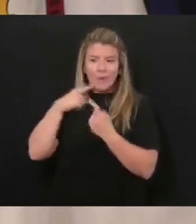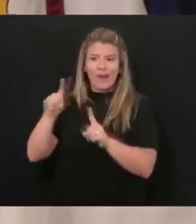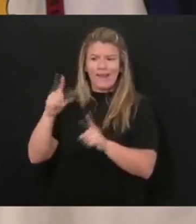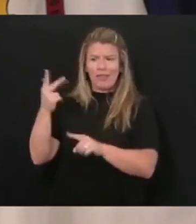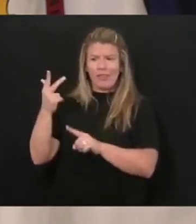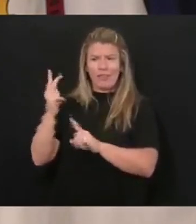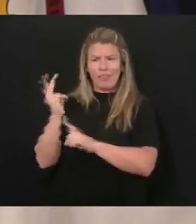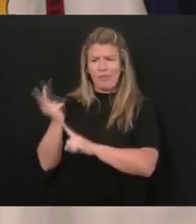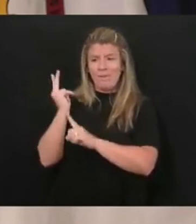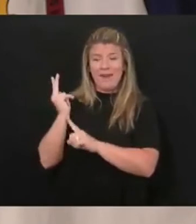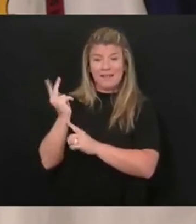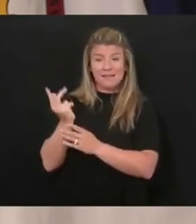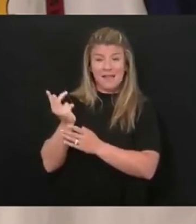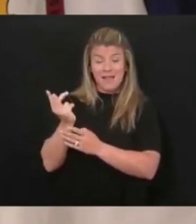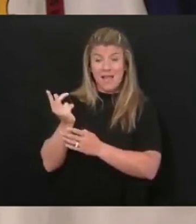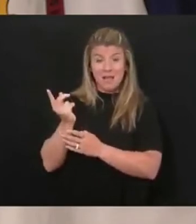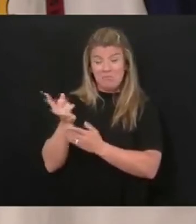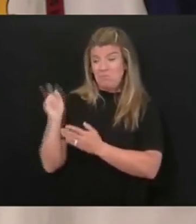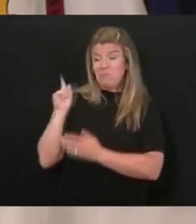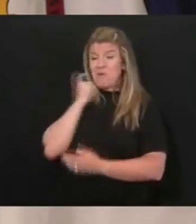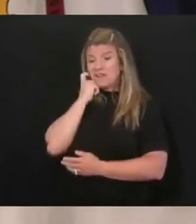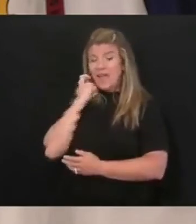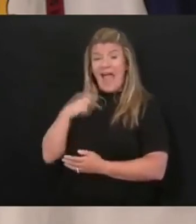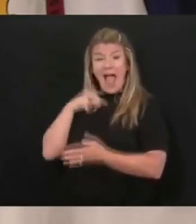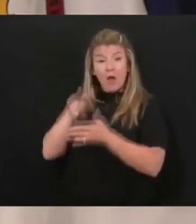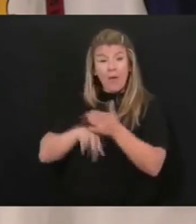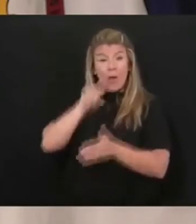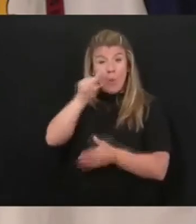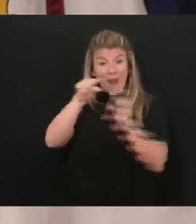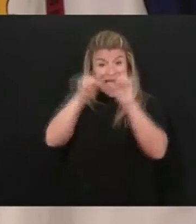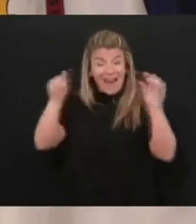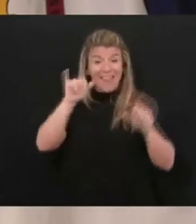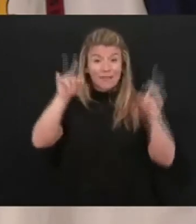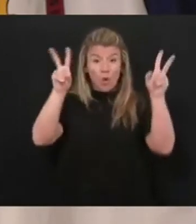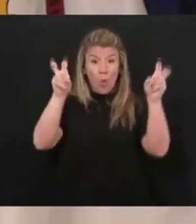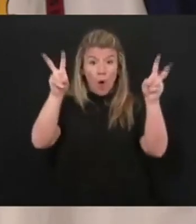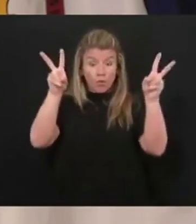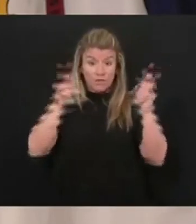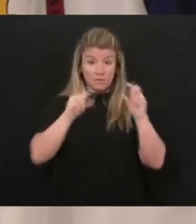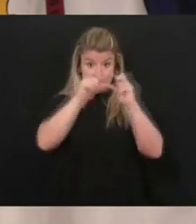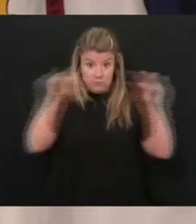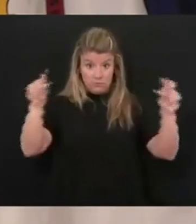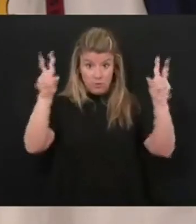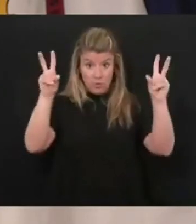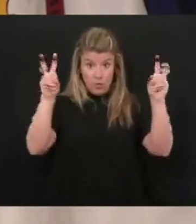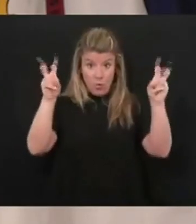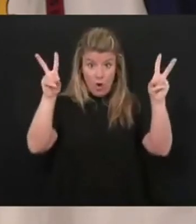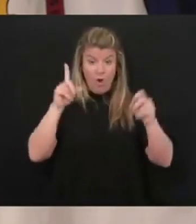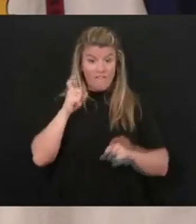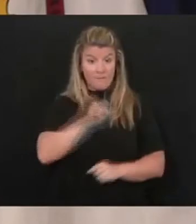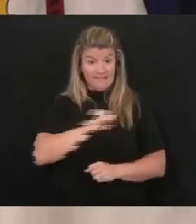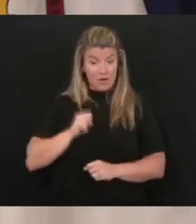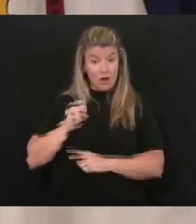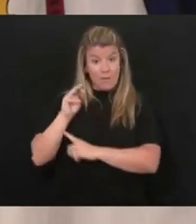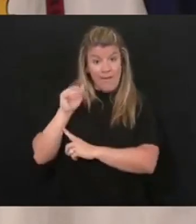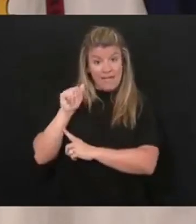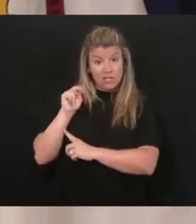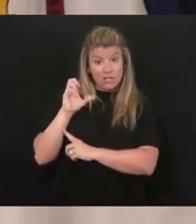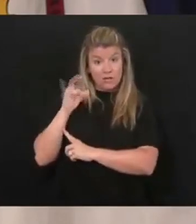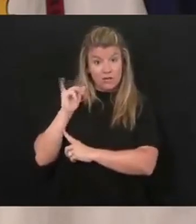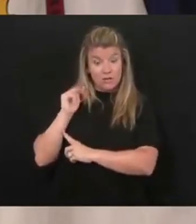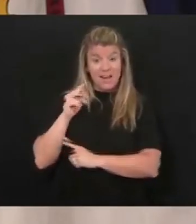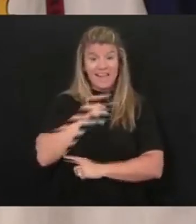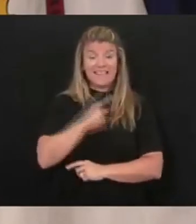read one line. I want to read this one line to you. This is a direct quote, and this is a quote from Senator Manchin. He says,